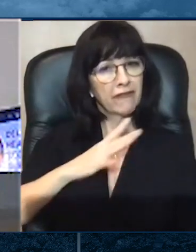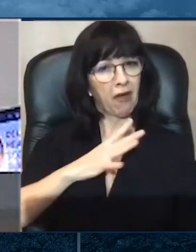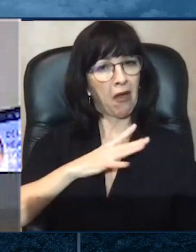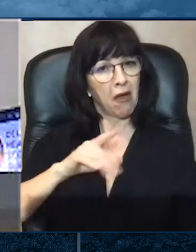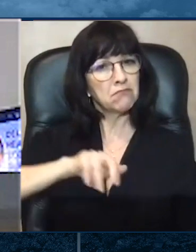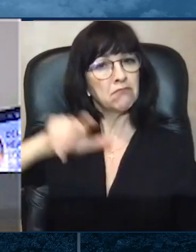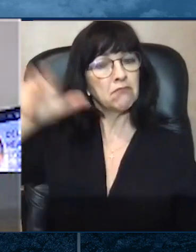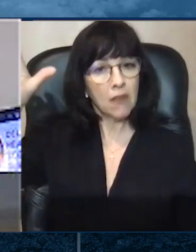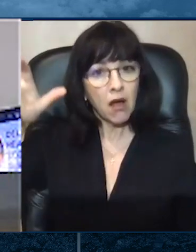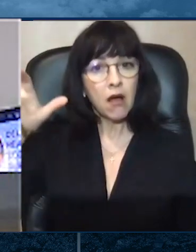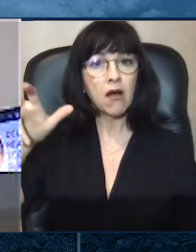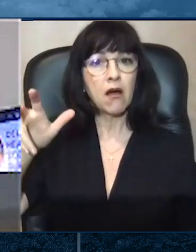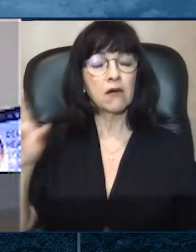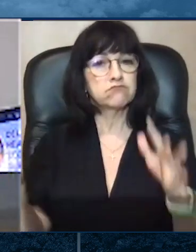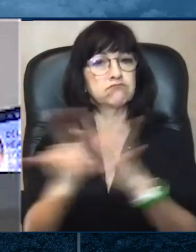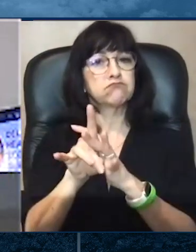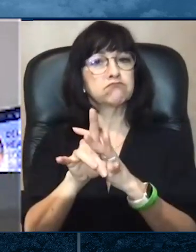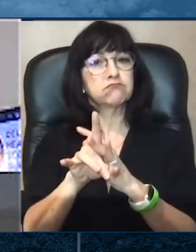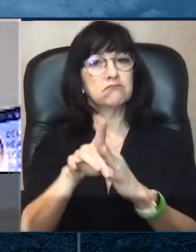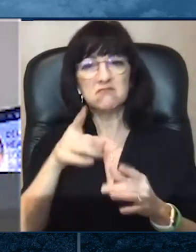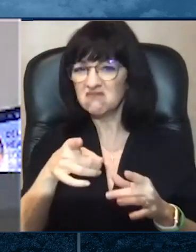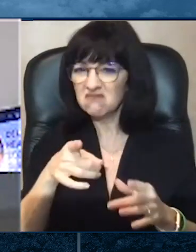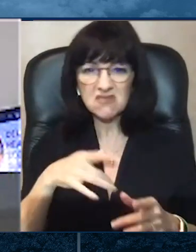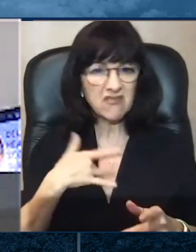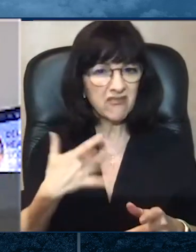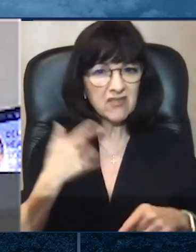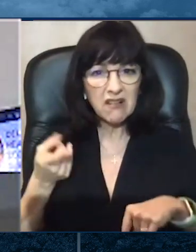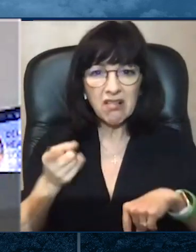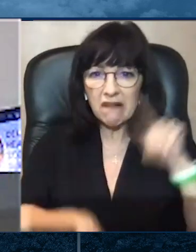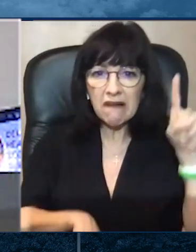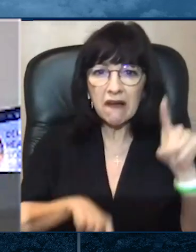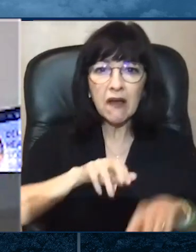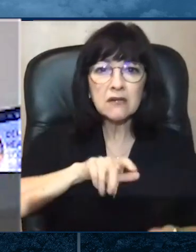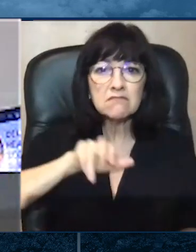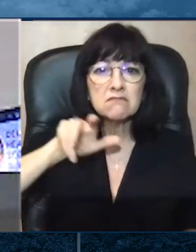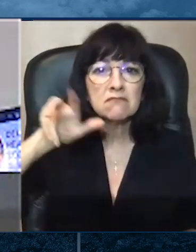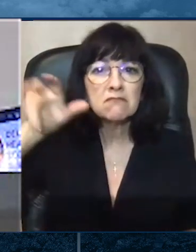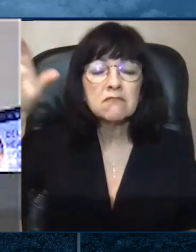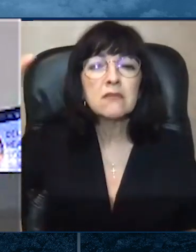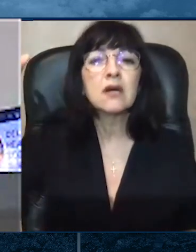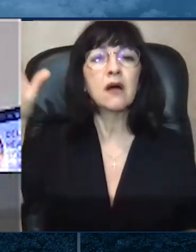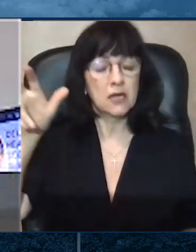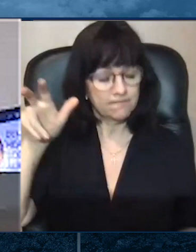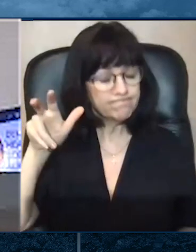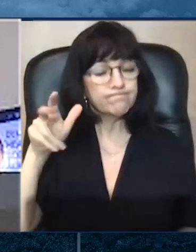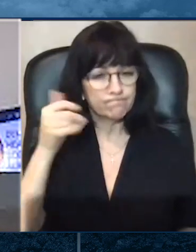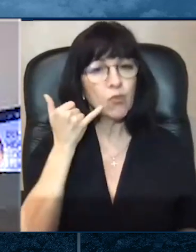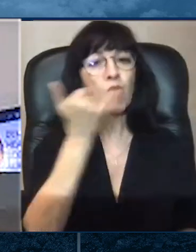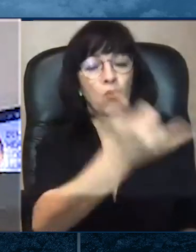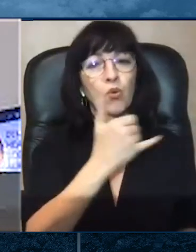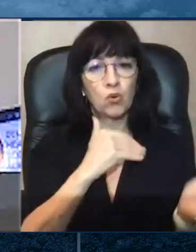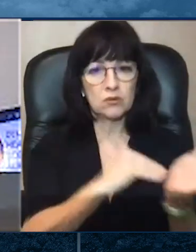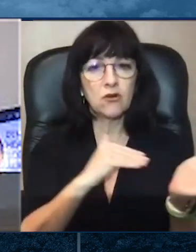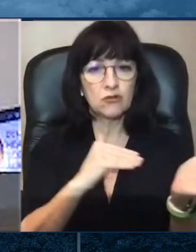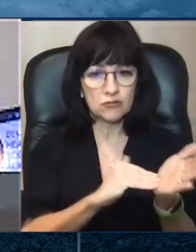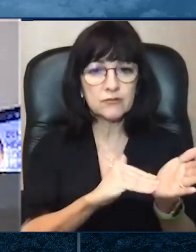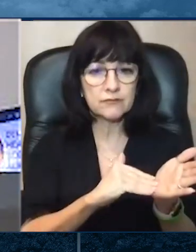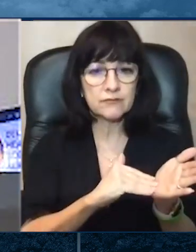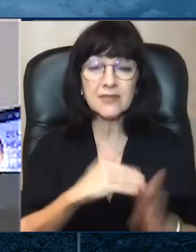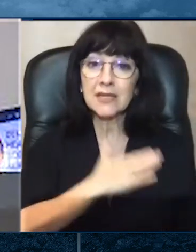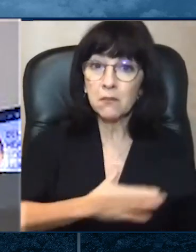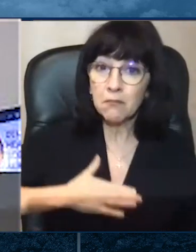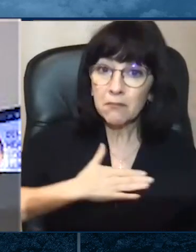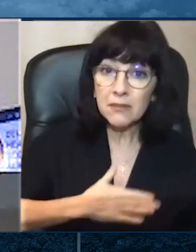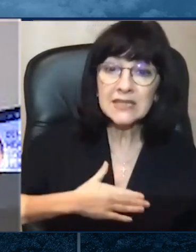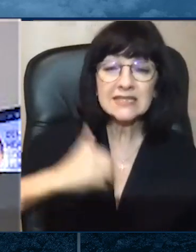superficie superficies que usa frecuentemente. Colsa en su codo. Si